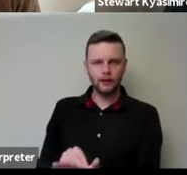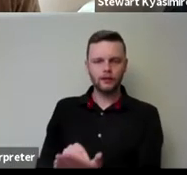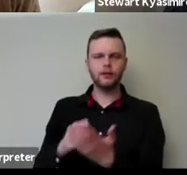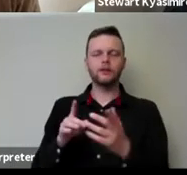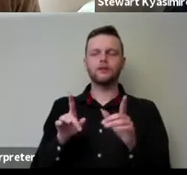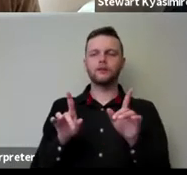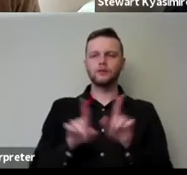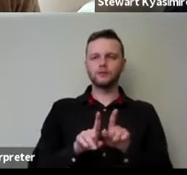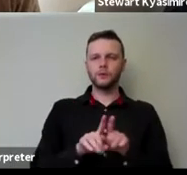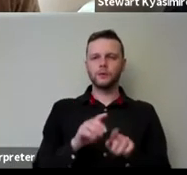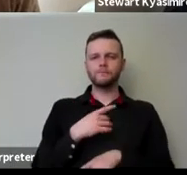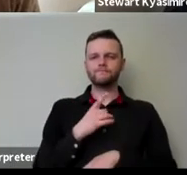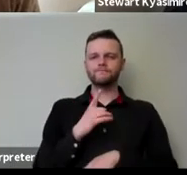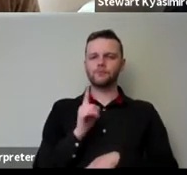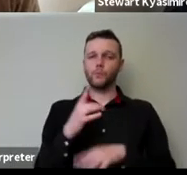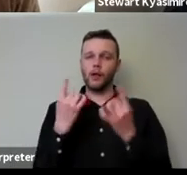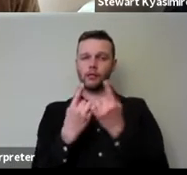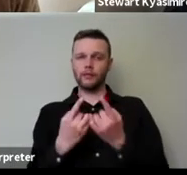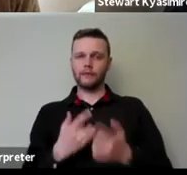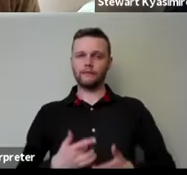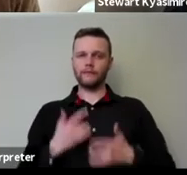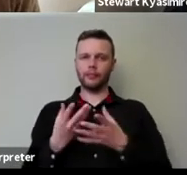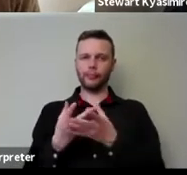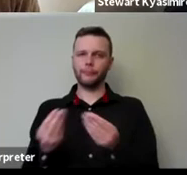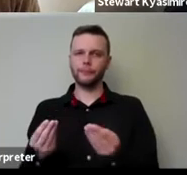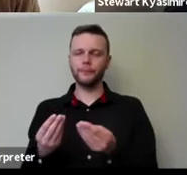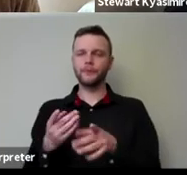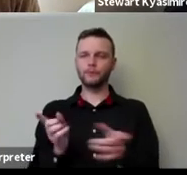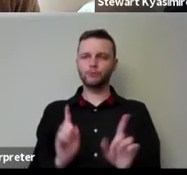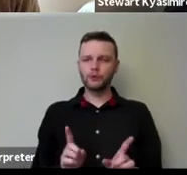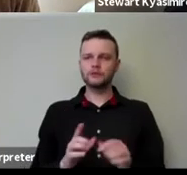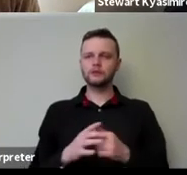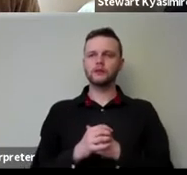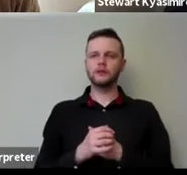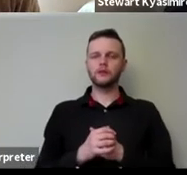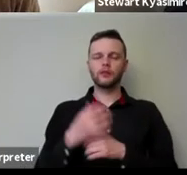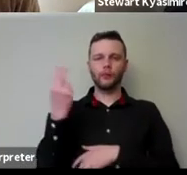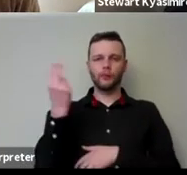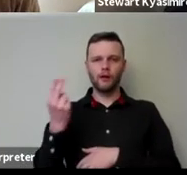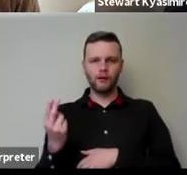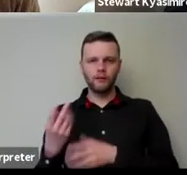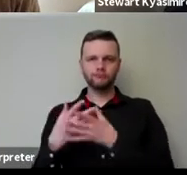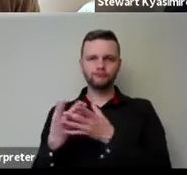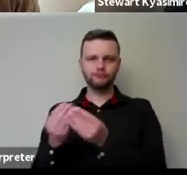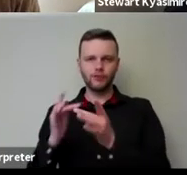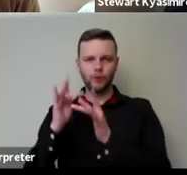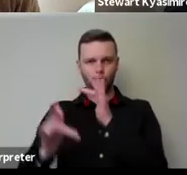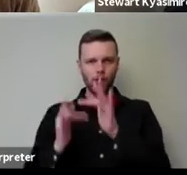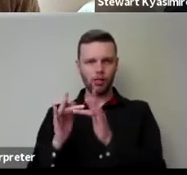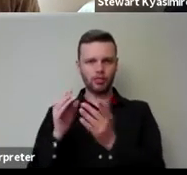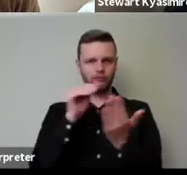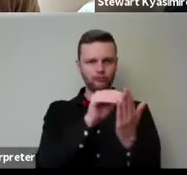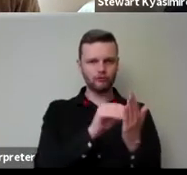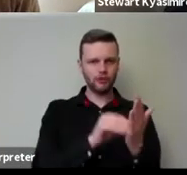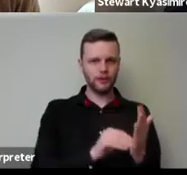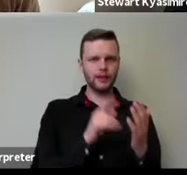know one thing that that seems maybe a little bit absent so far from um uh art that that online online programming is